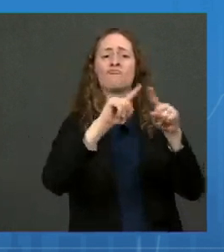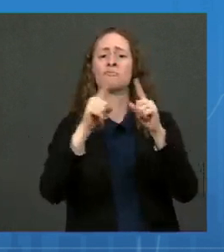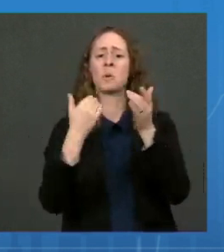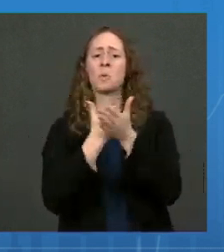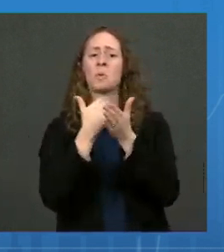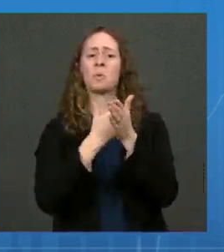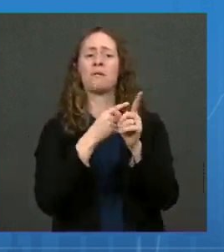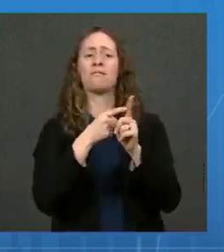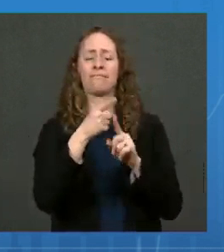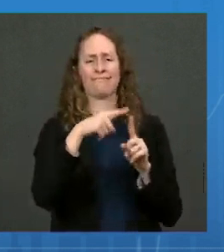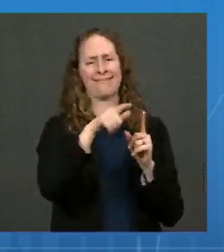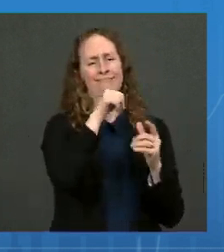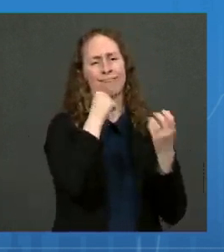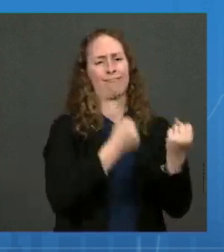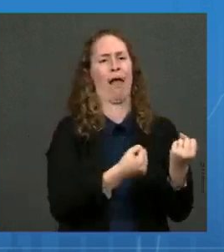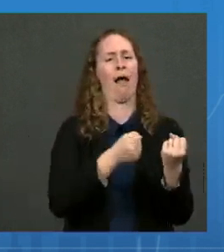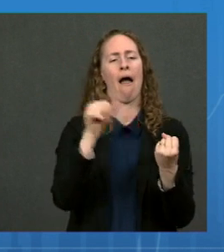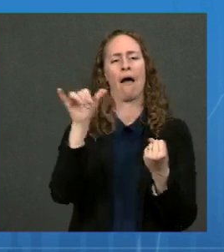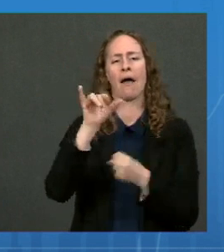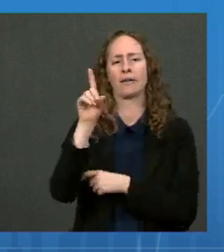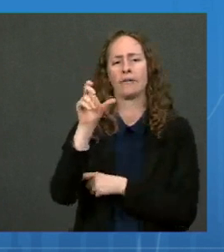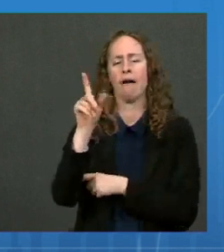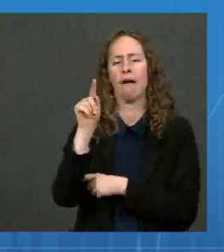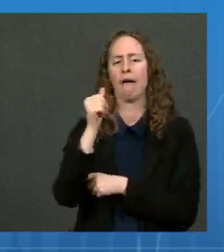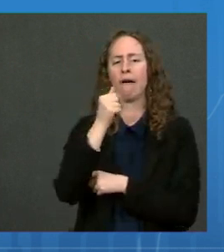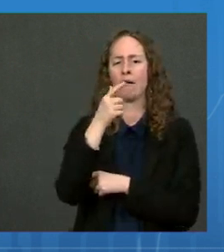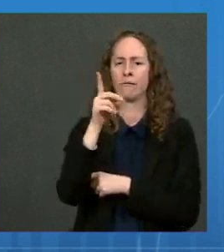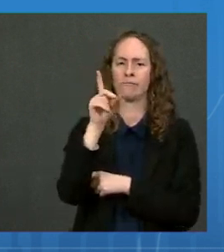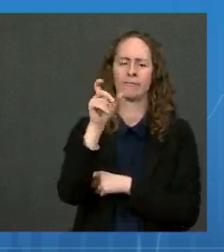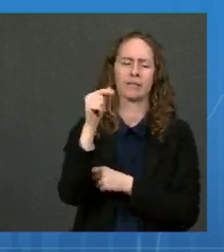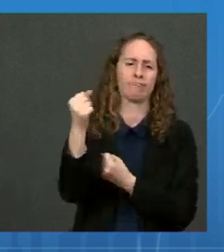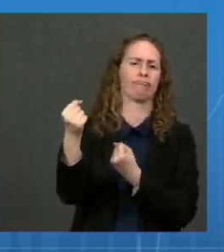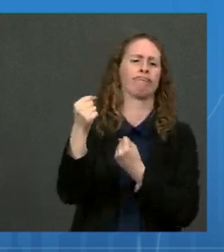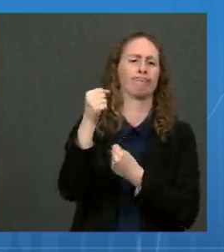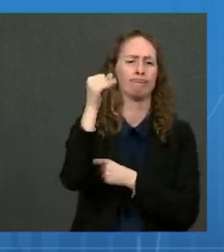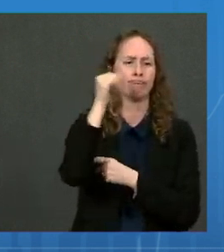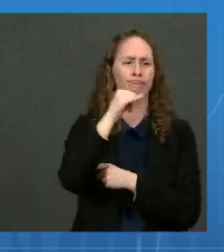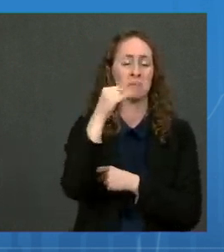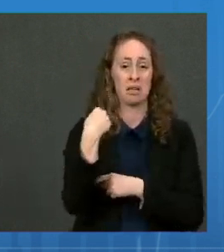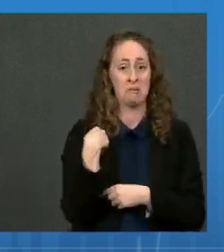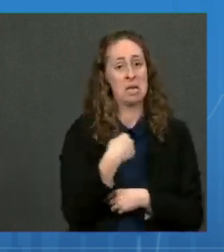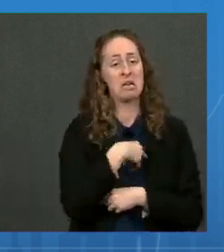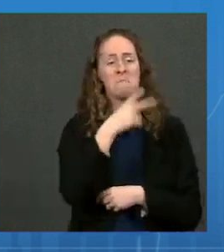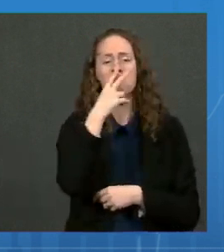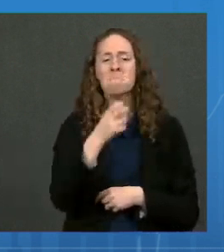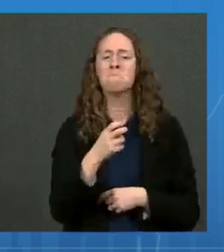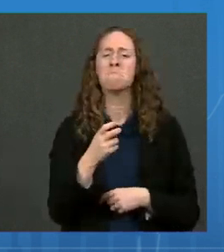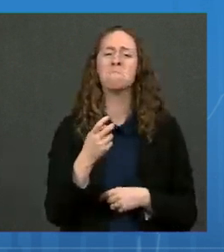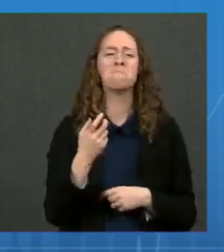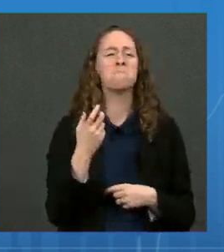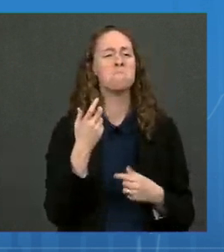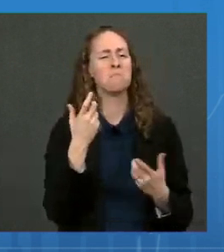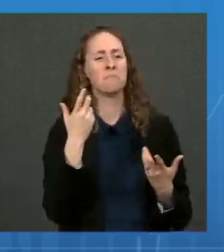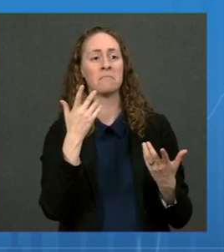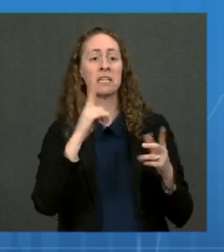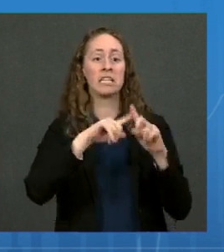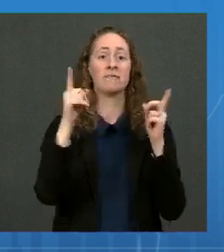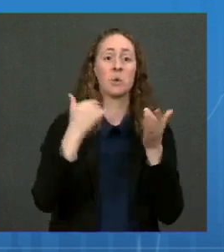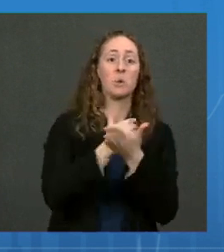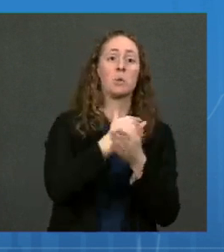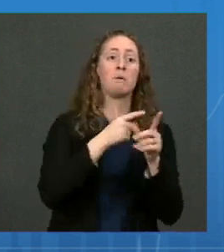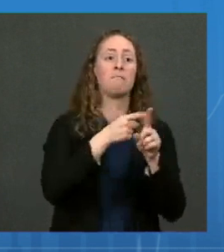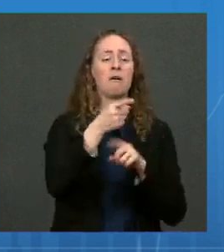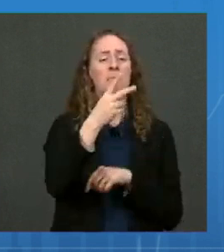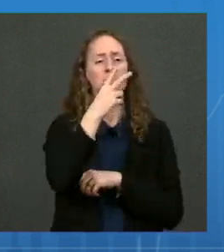manner or form, more than a fraction of a percent in this country. So we don't expect there to be any emergence of a variant that's going to